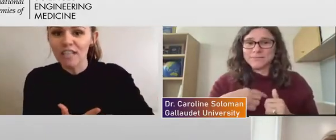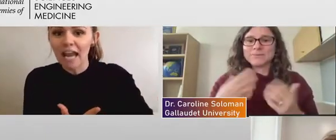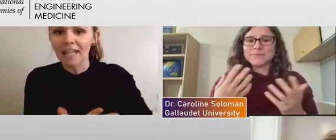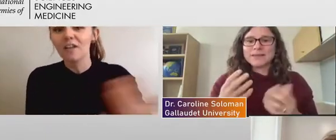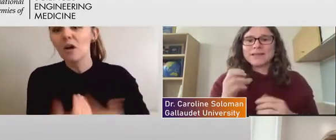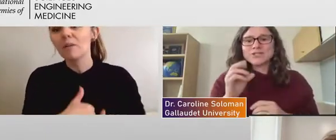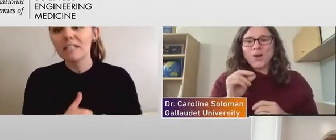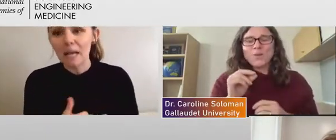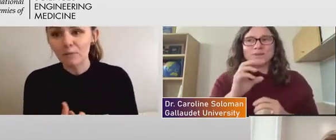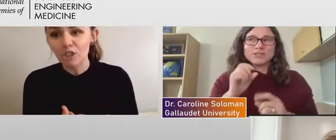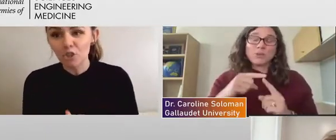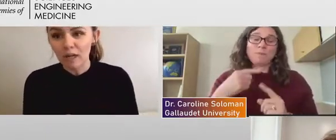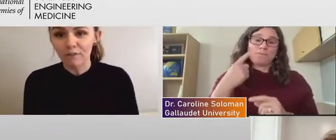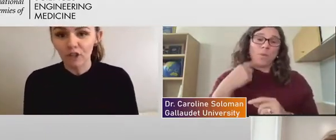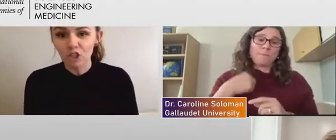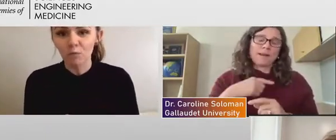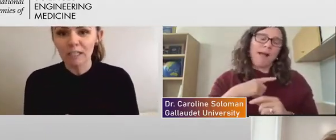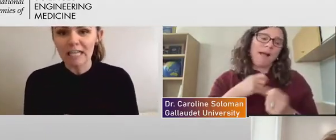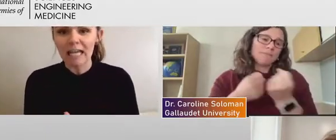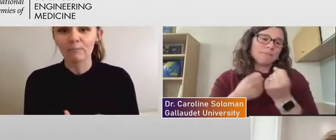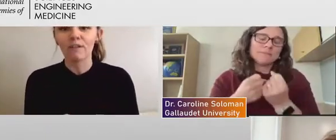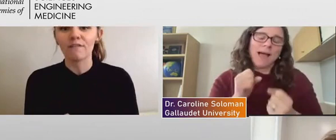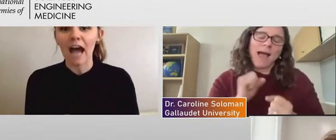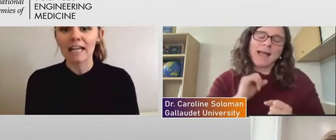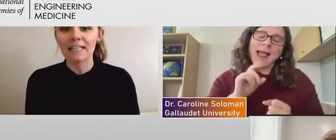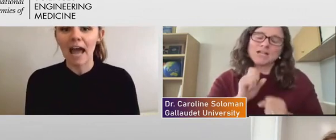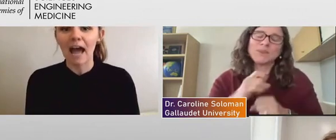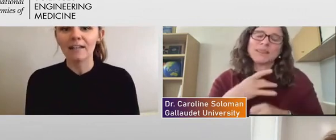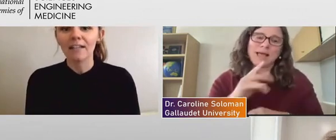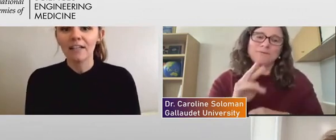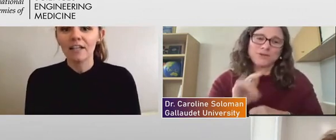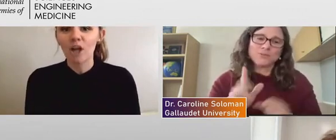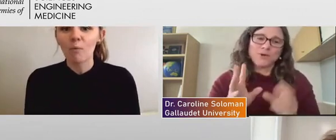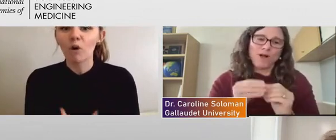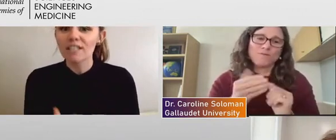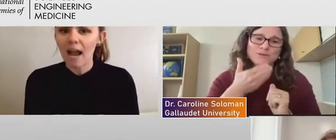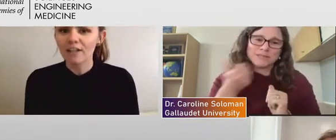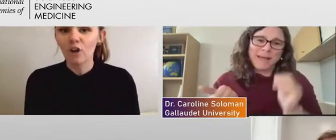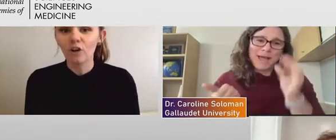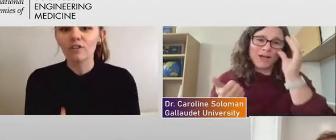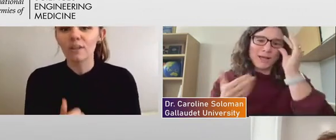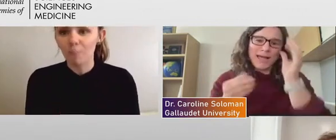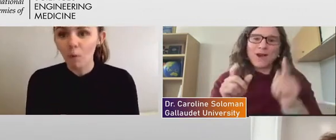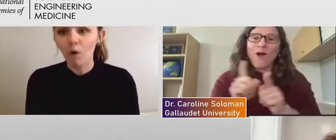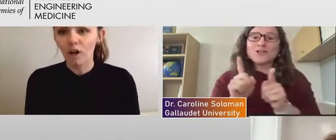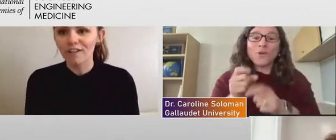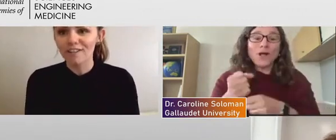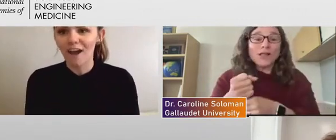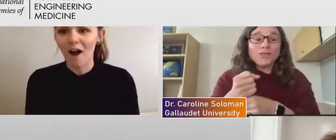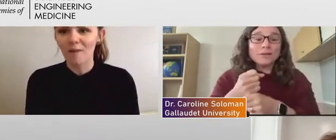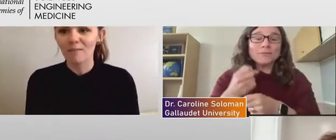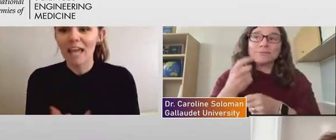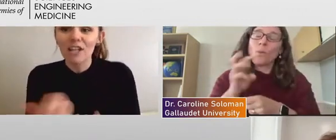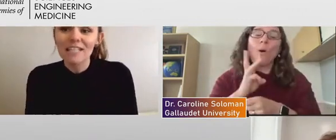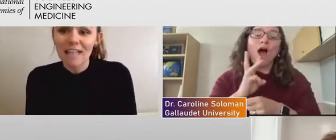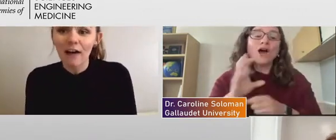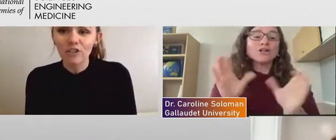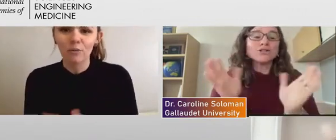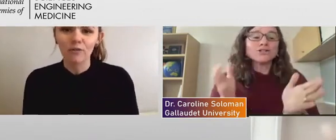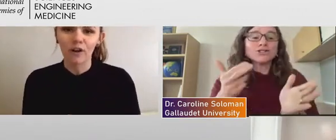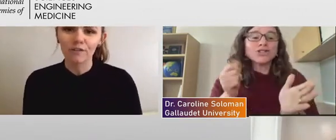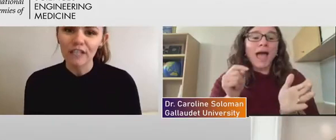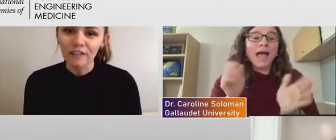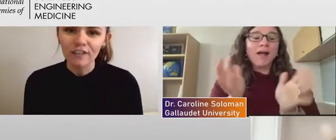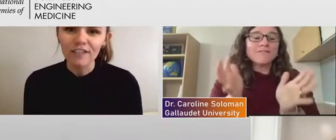state, but is able to join virtually and provide that, you know, more technical support, um, and is